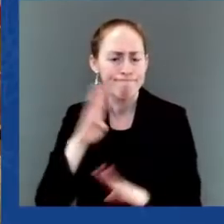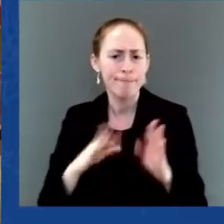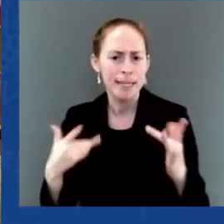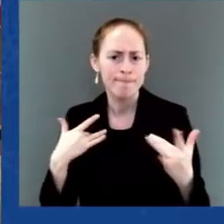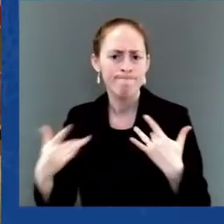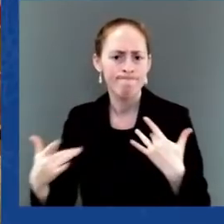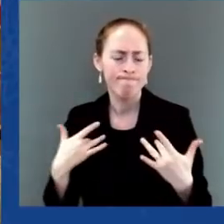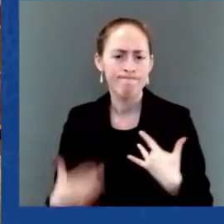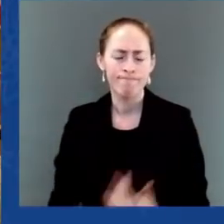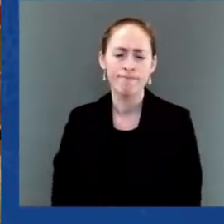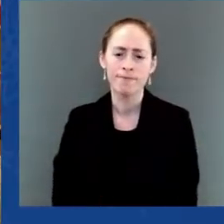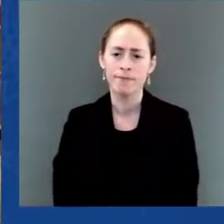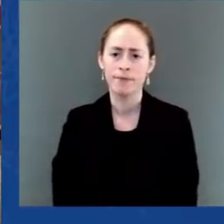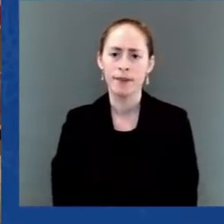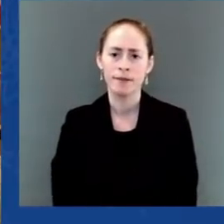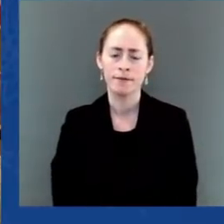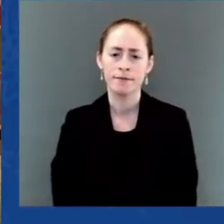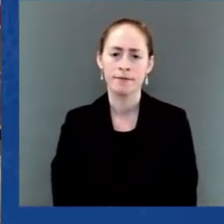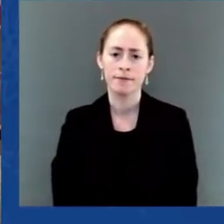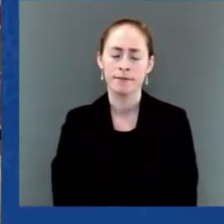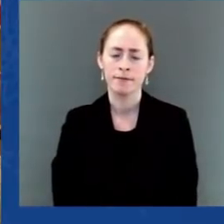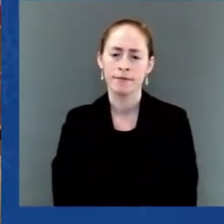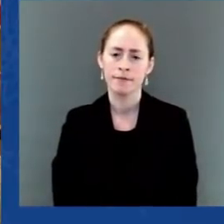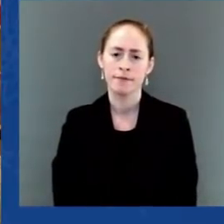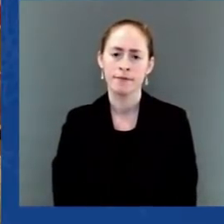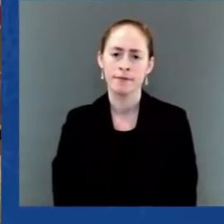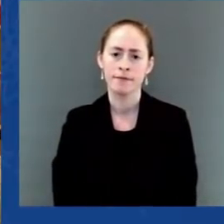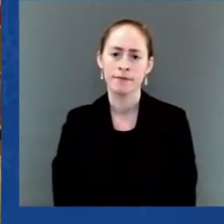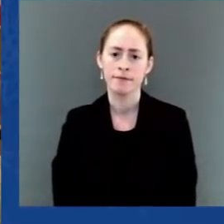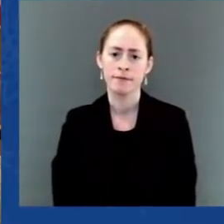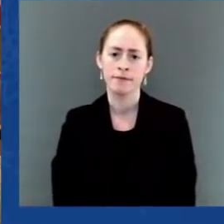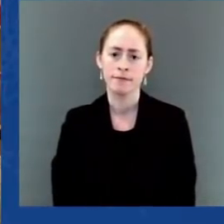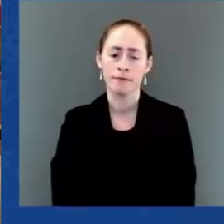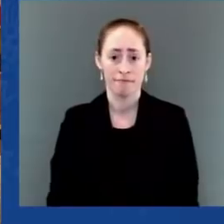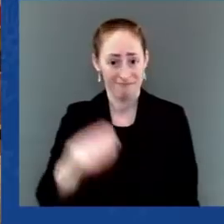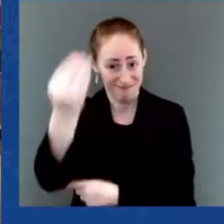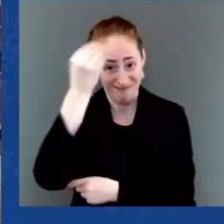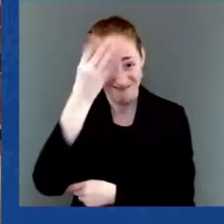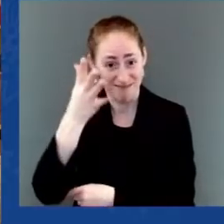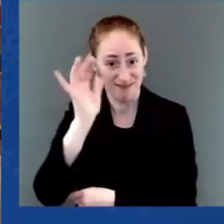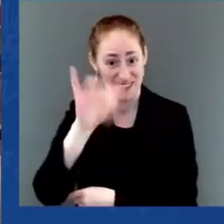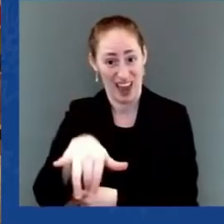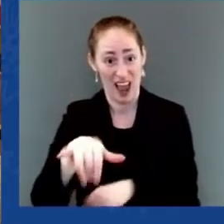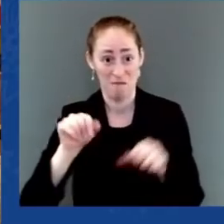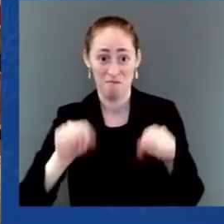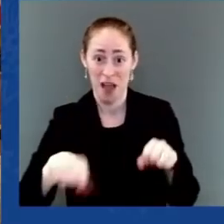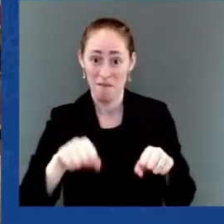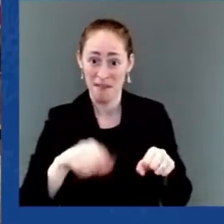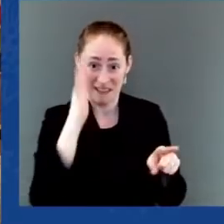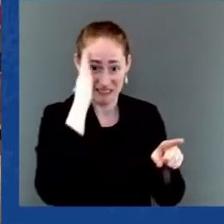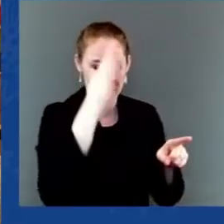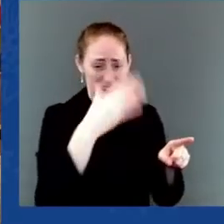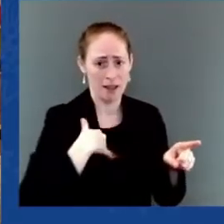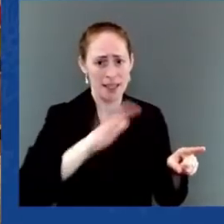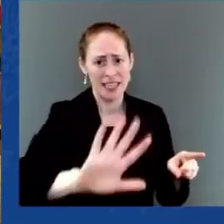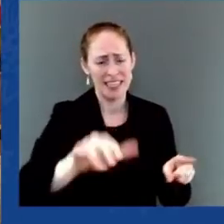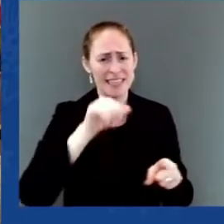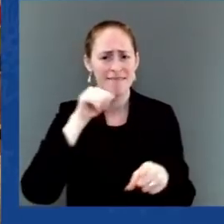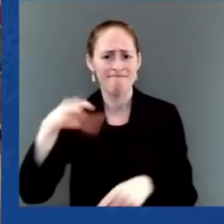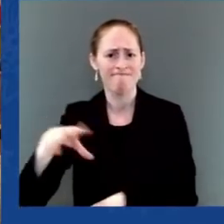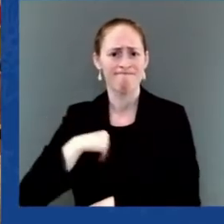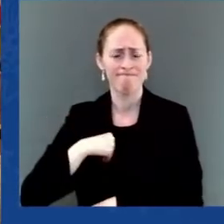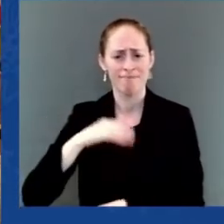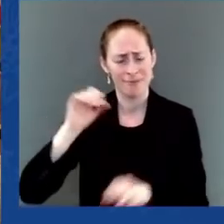only be in an acceptable disproportion in the economic sphere, or it would keep the temptation alive to bet